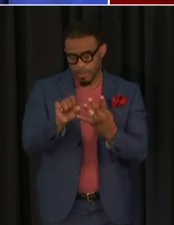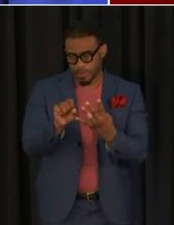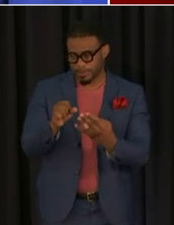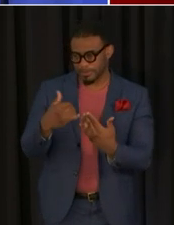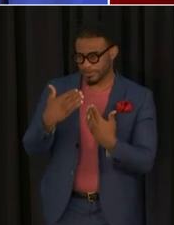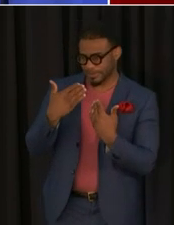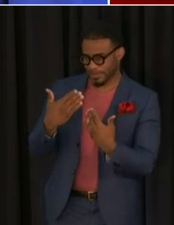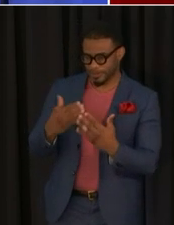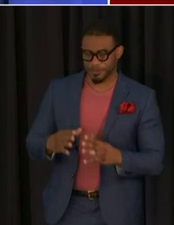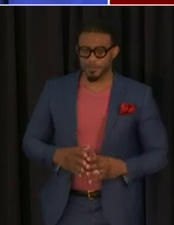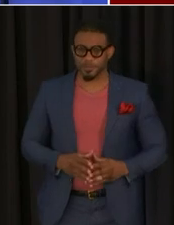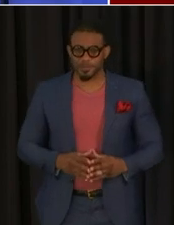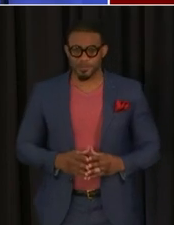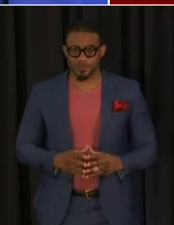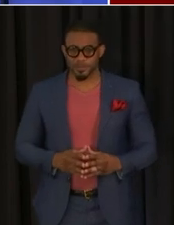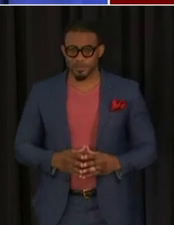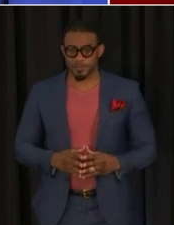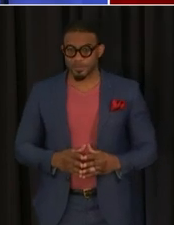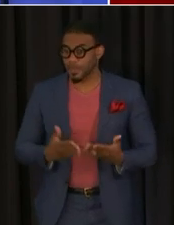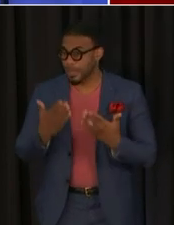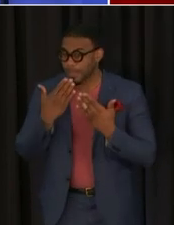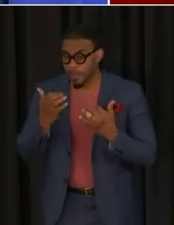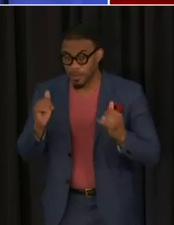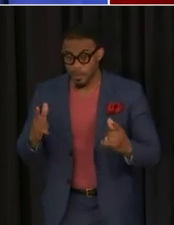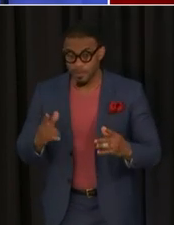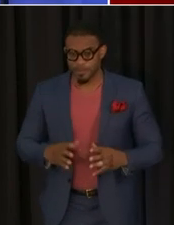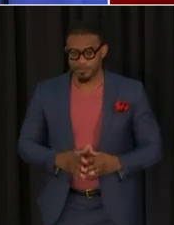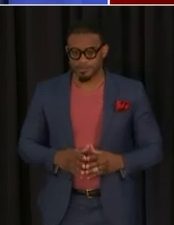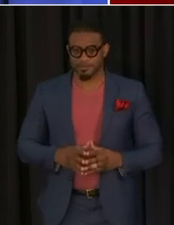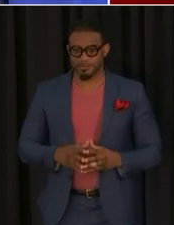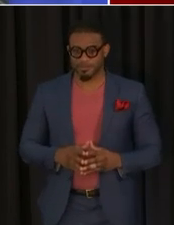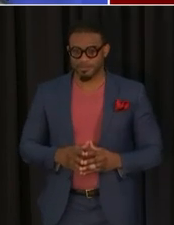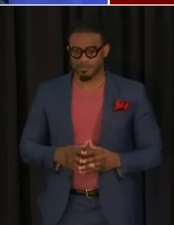thank you